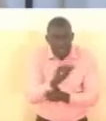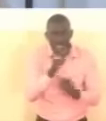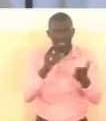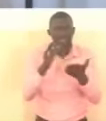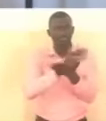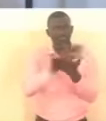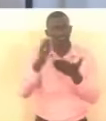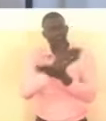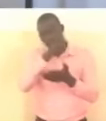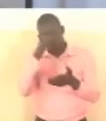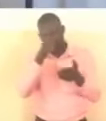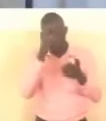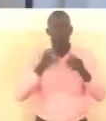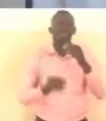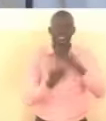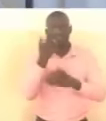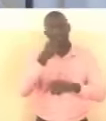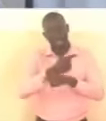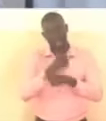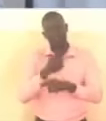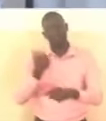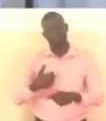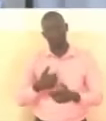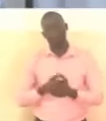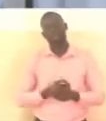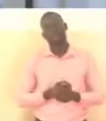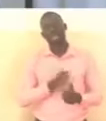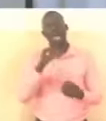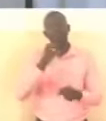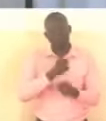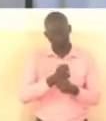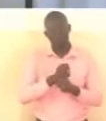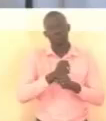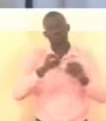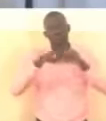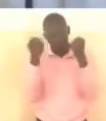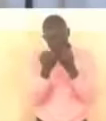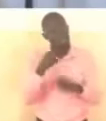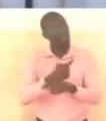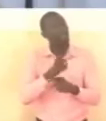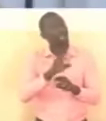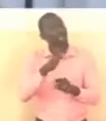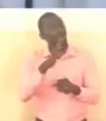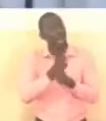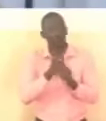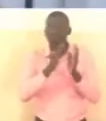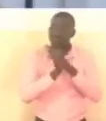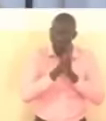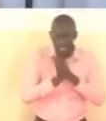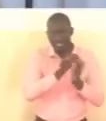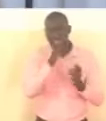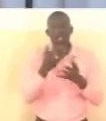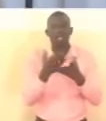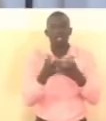of a healthy and productive society that can address challenges amicably and carve out avenues